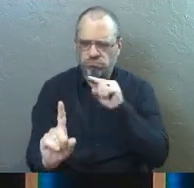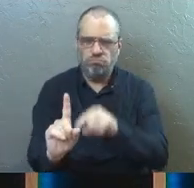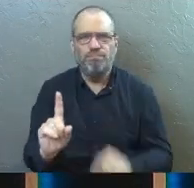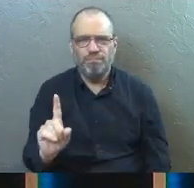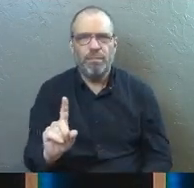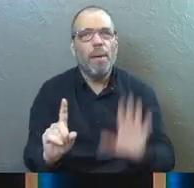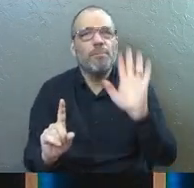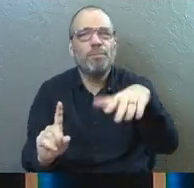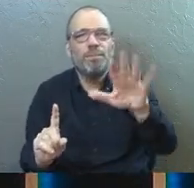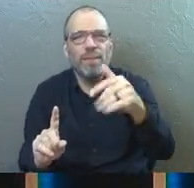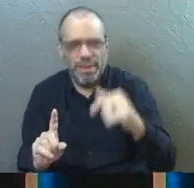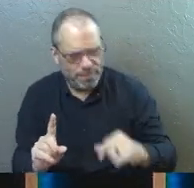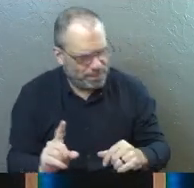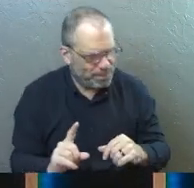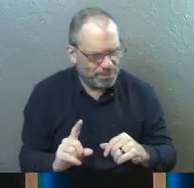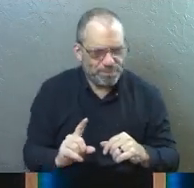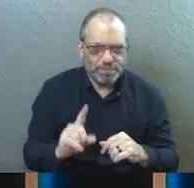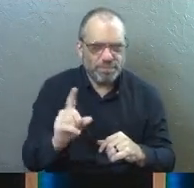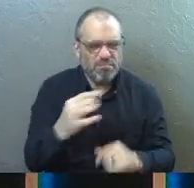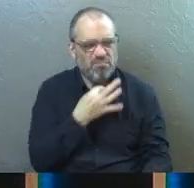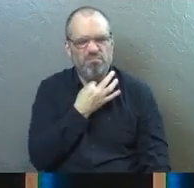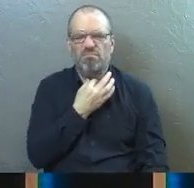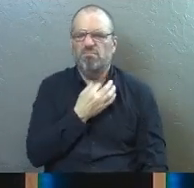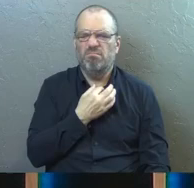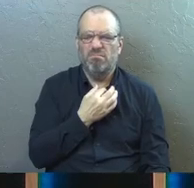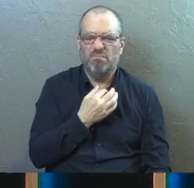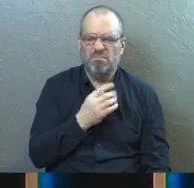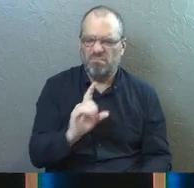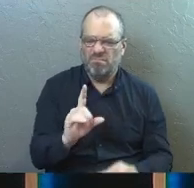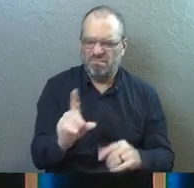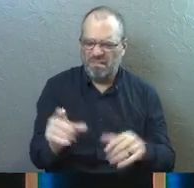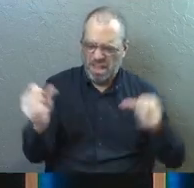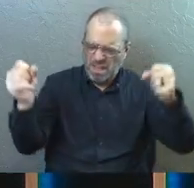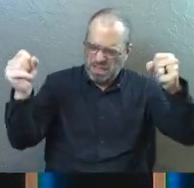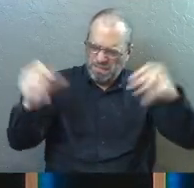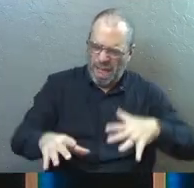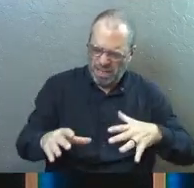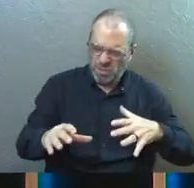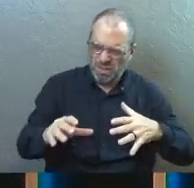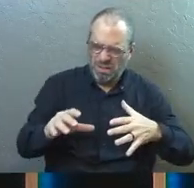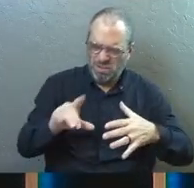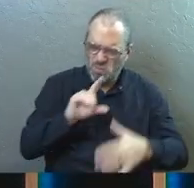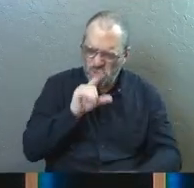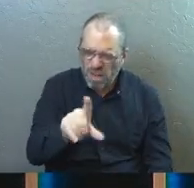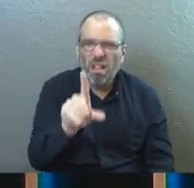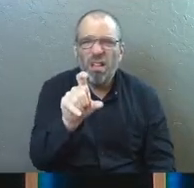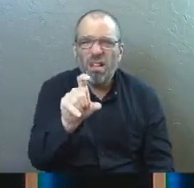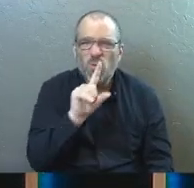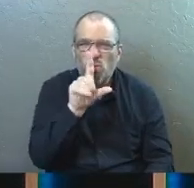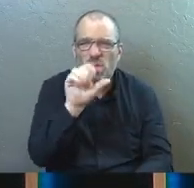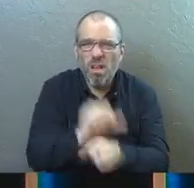So just a quick thing here that you're going to wonder, is this magic and this sorcery, is it real?